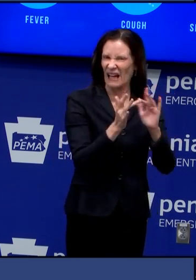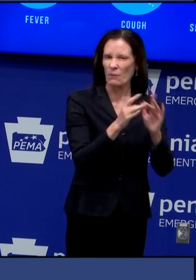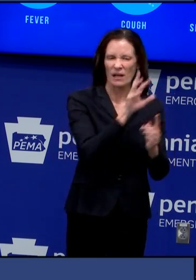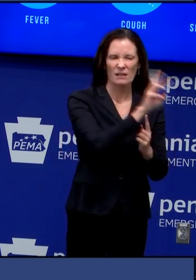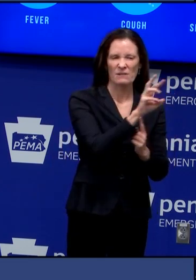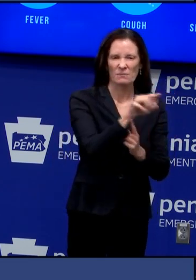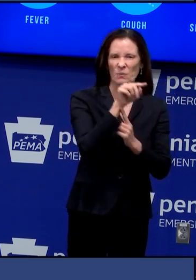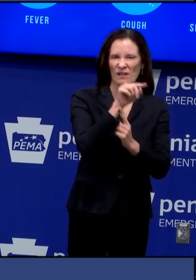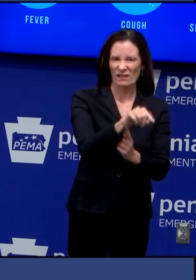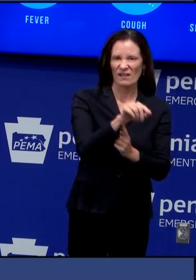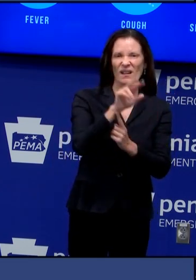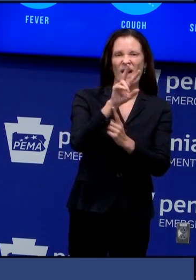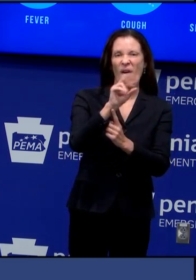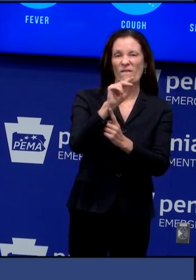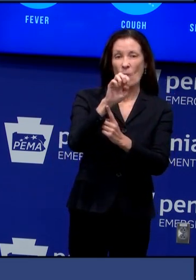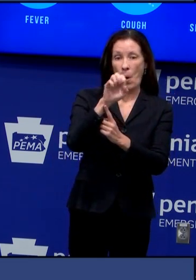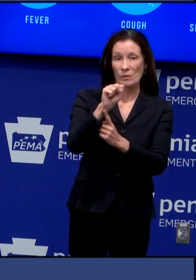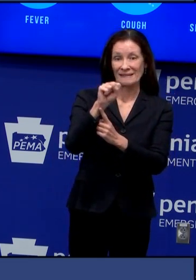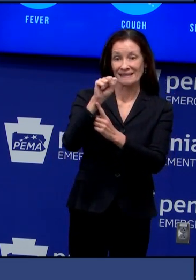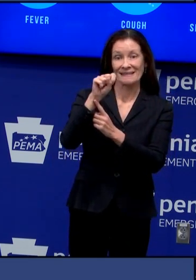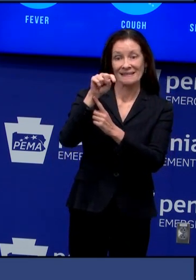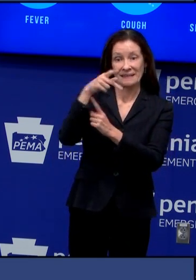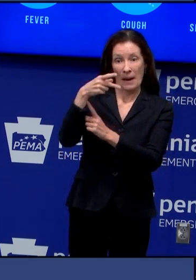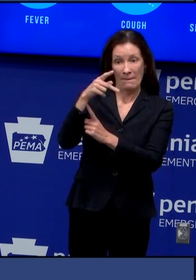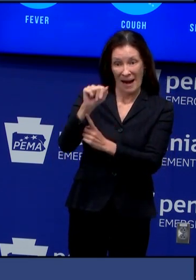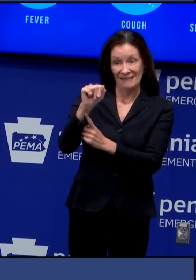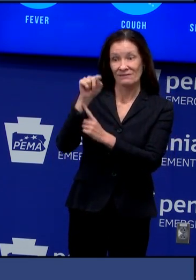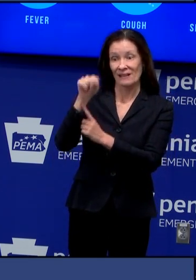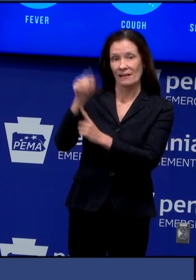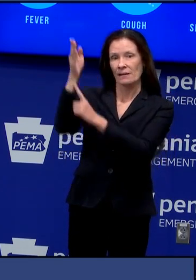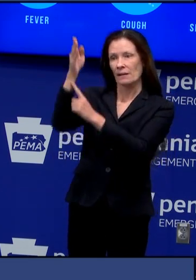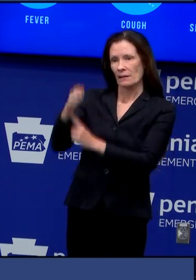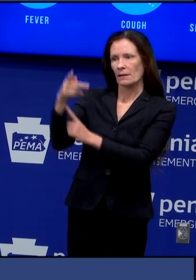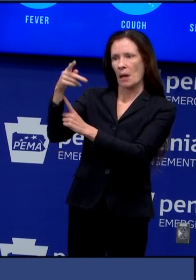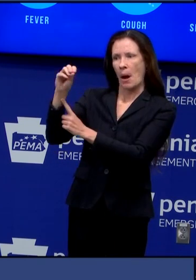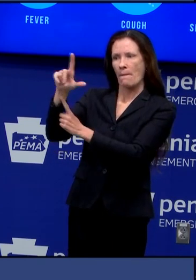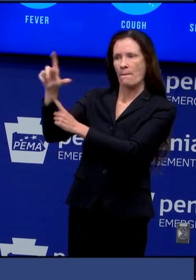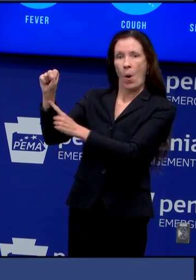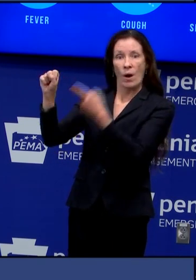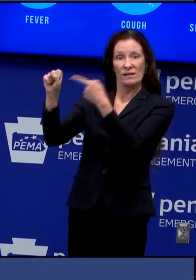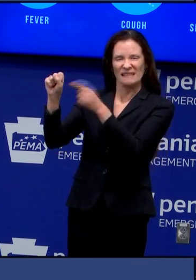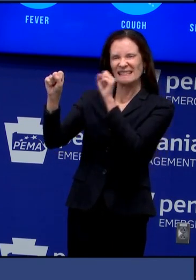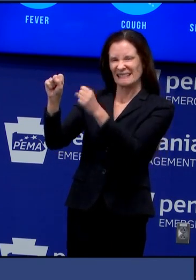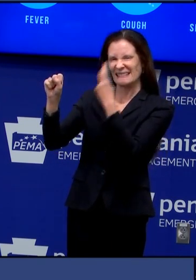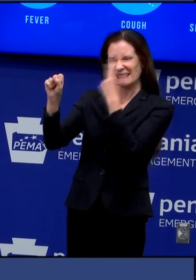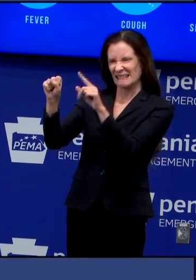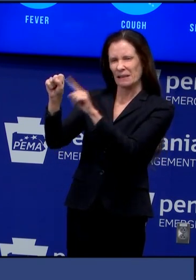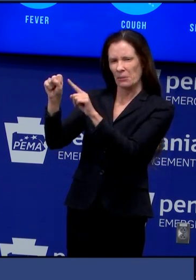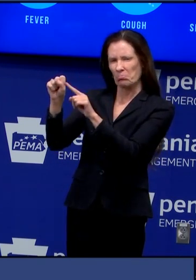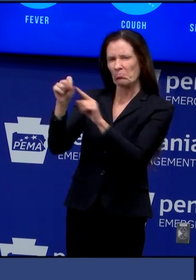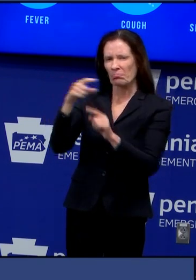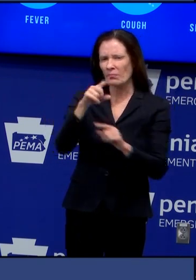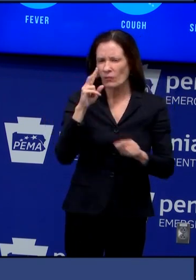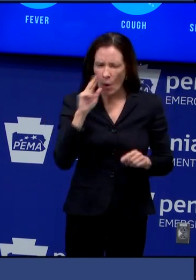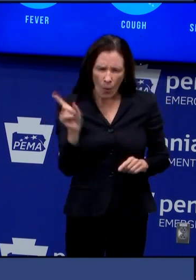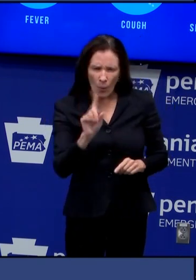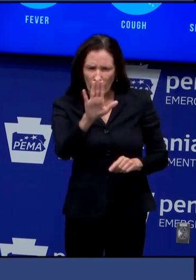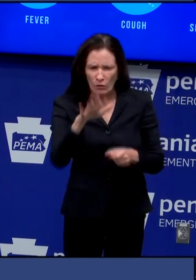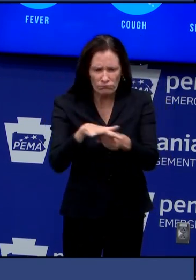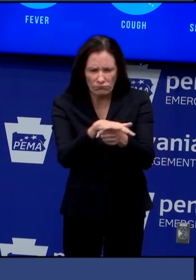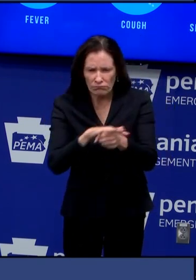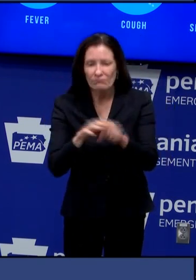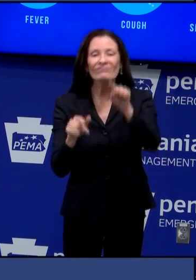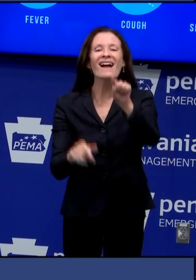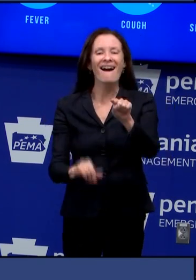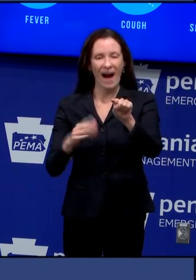weeks before june 2nd to check on your polling place location voters have until may 26 at 5 p.m to apply for a